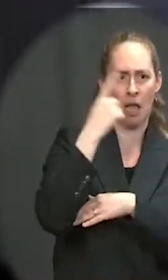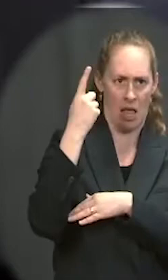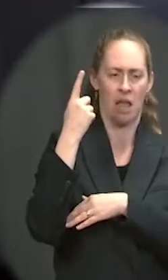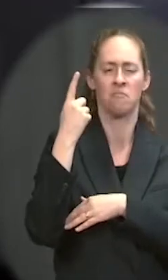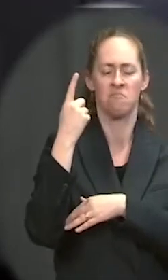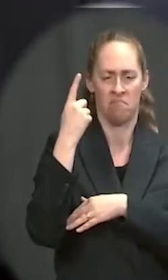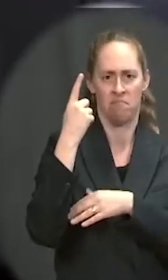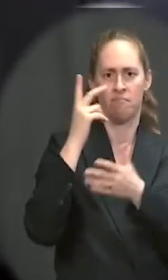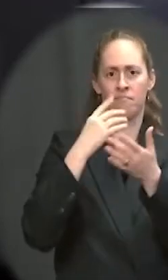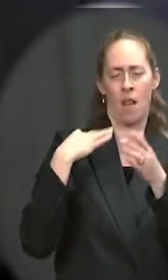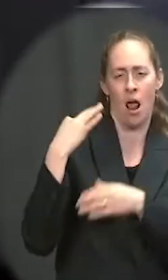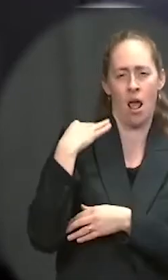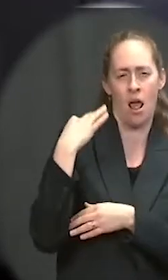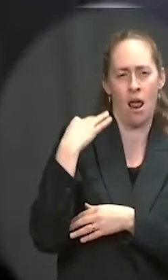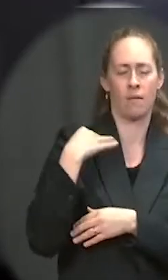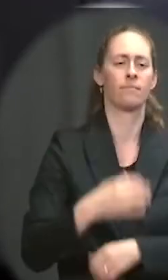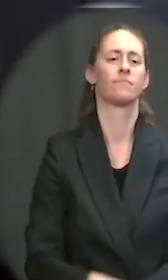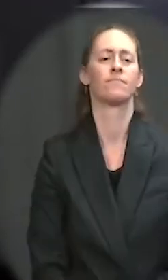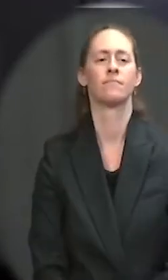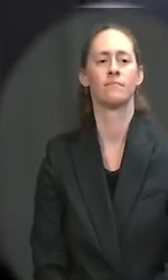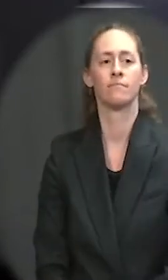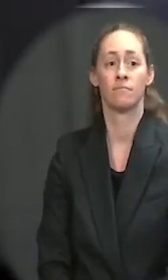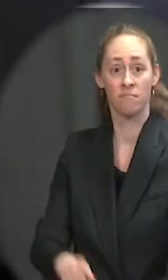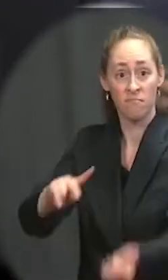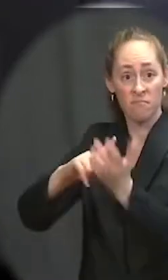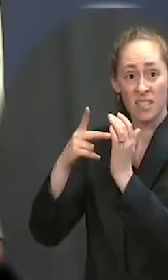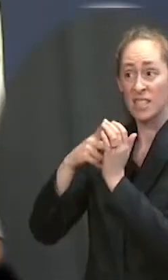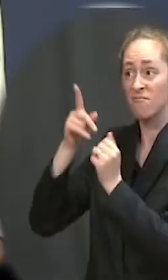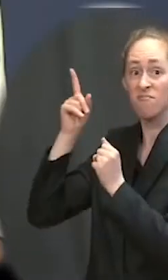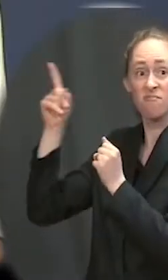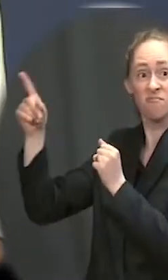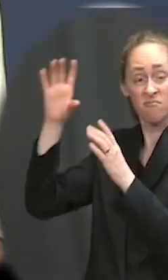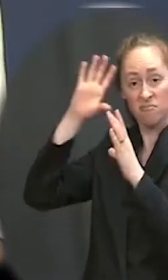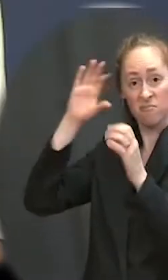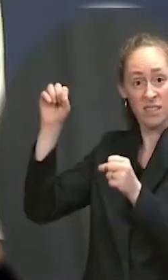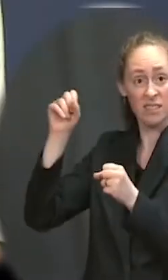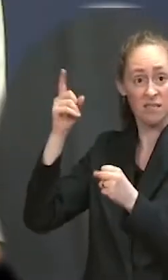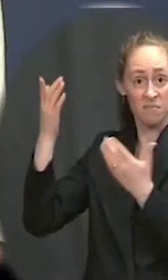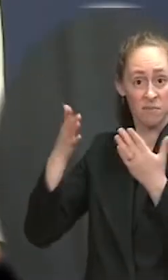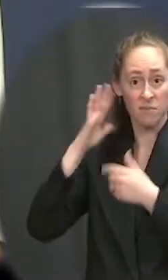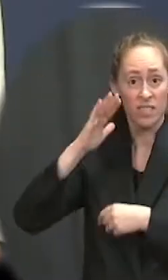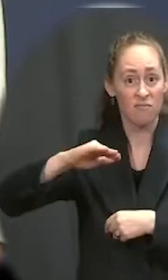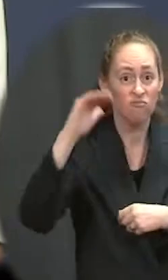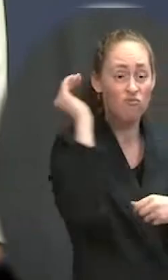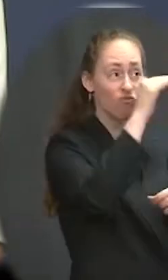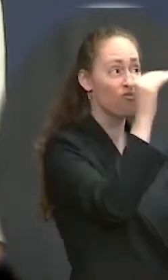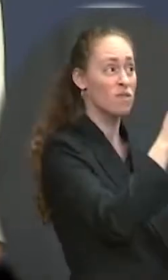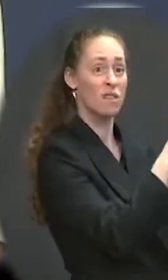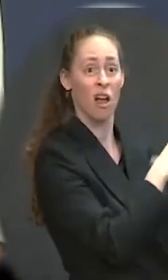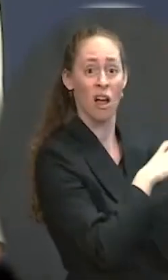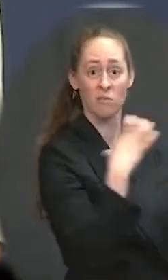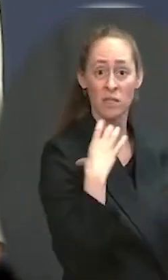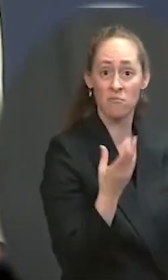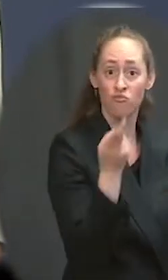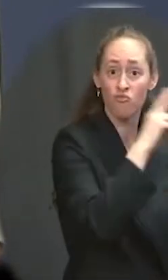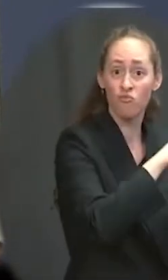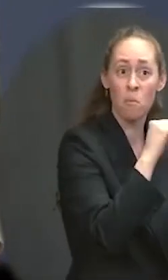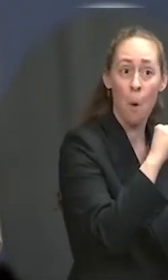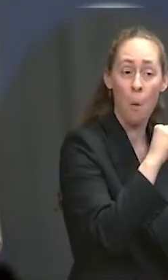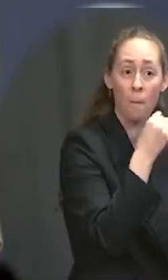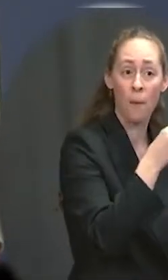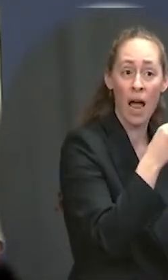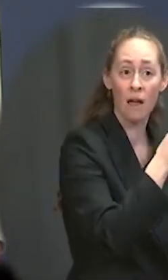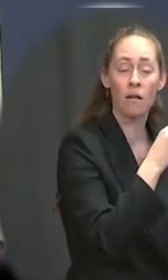And does he envision asking Congress for more money for this? When Congress comes back, we are happy to discuss the best ways to further support small